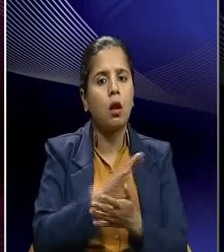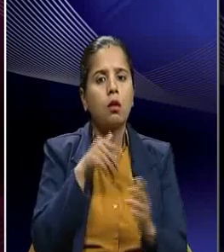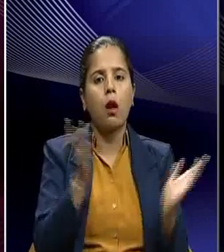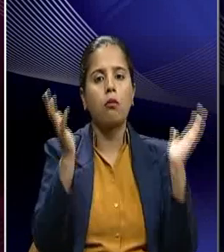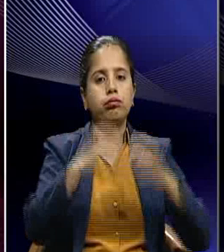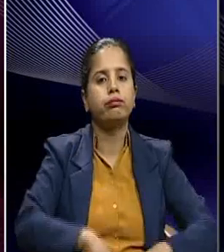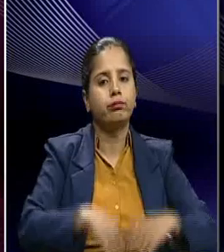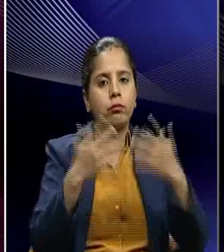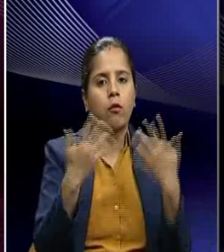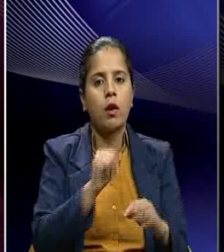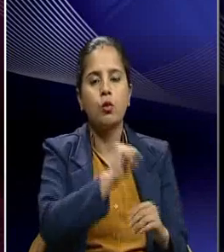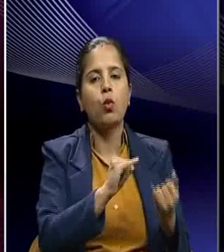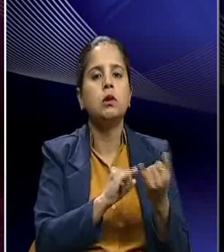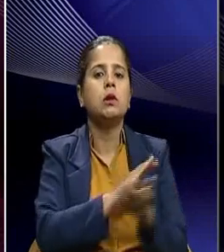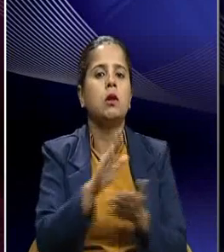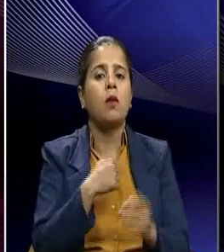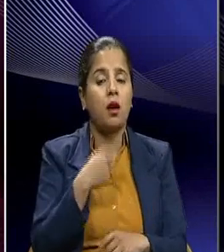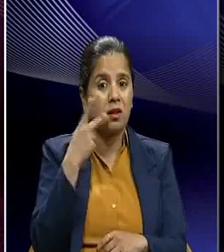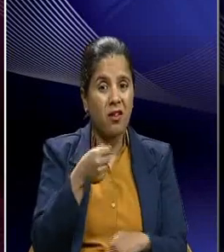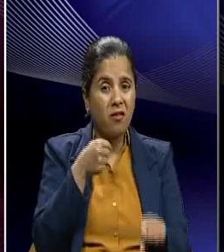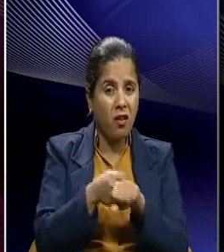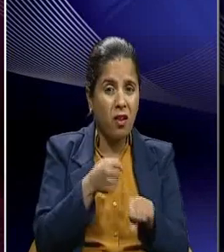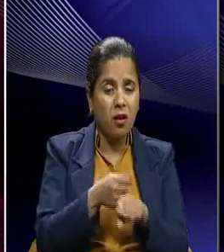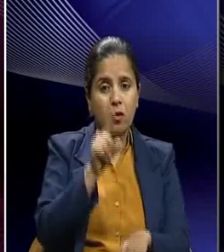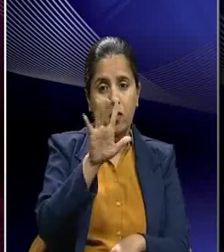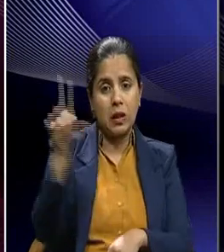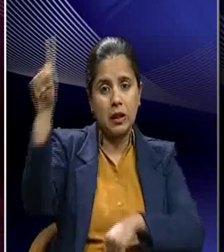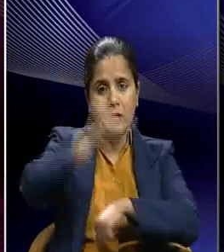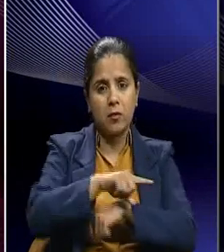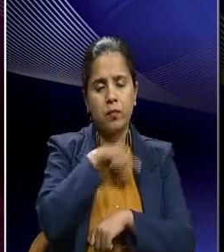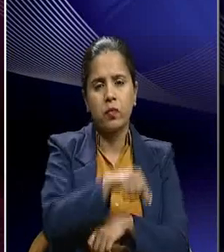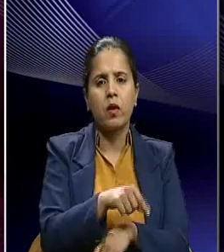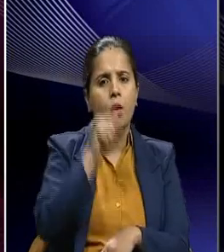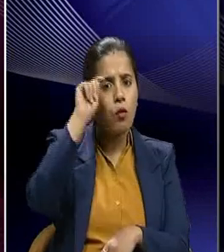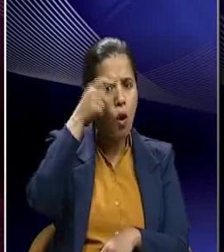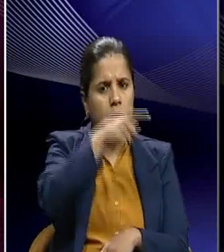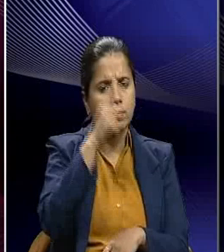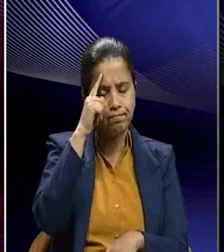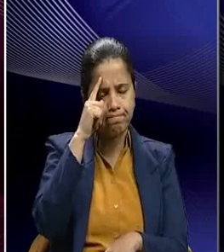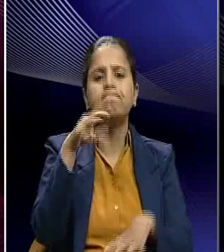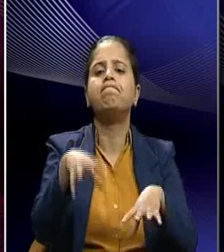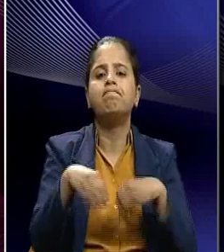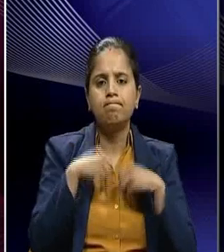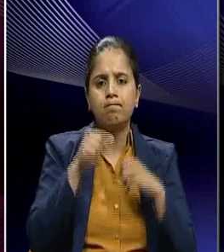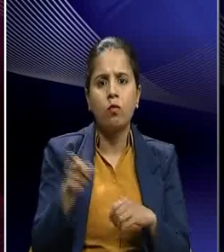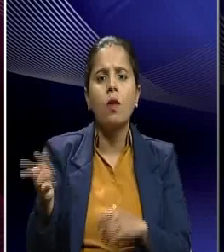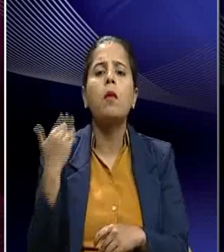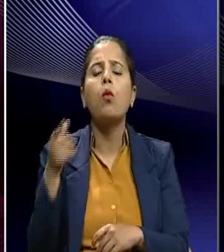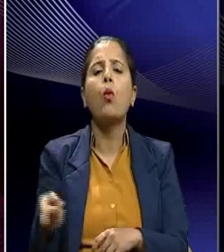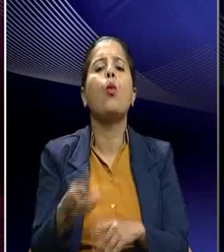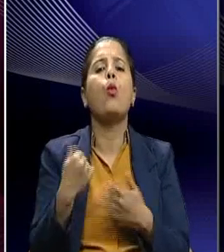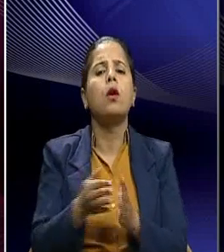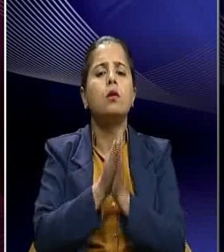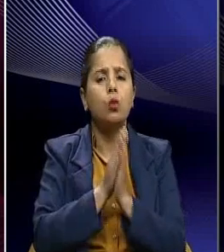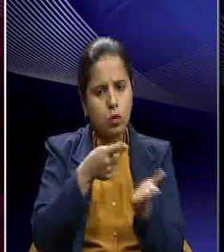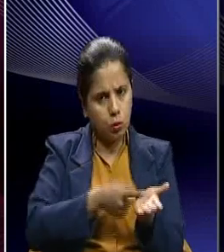point of time. So, we find that after a 5 to 15 days British government had to accept the farmers request. And